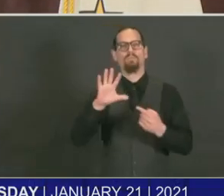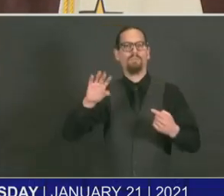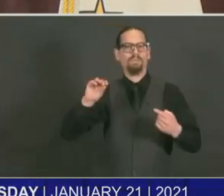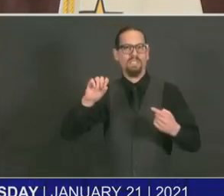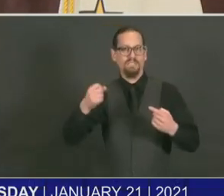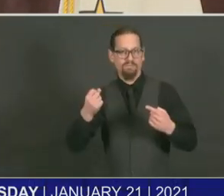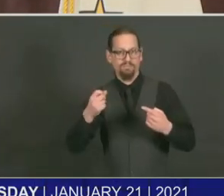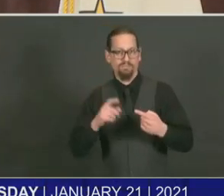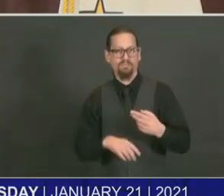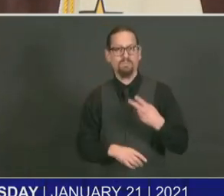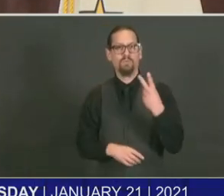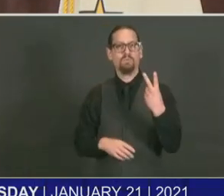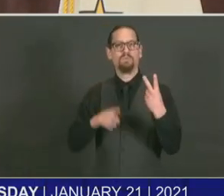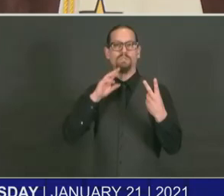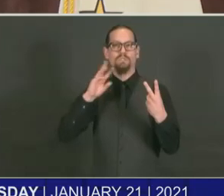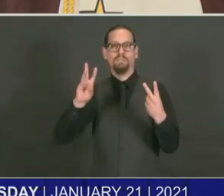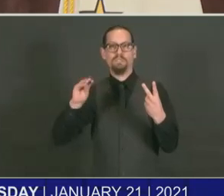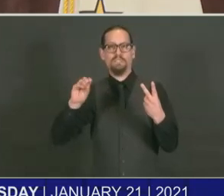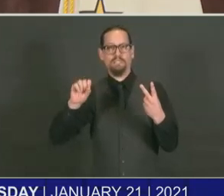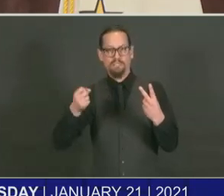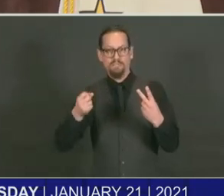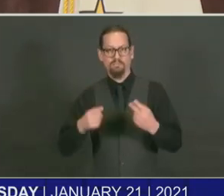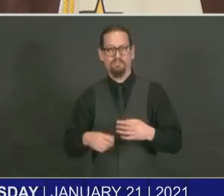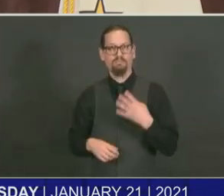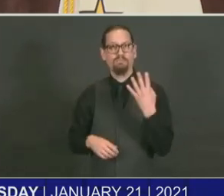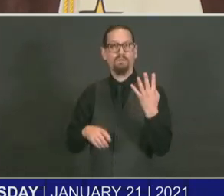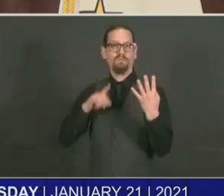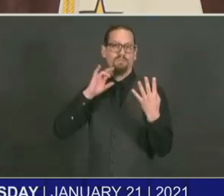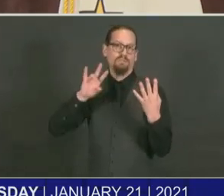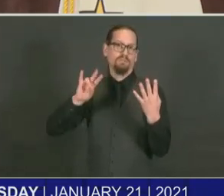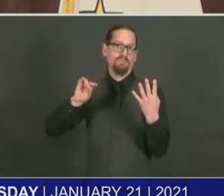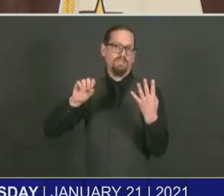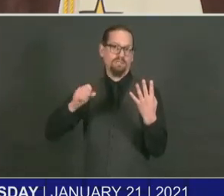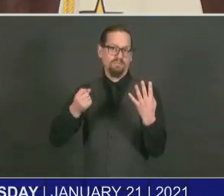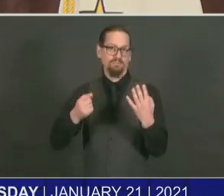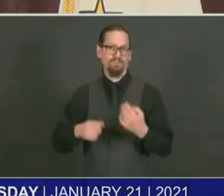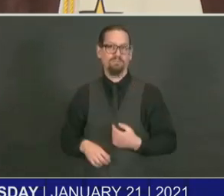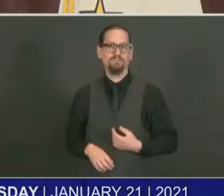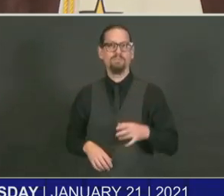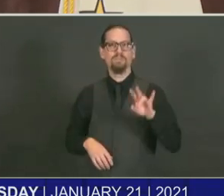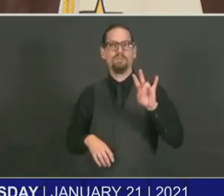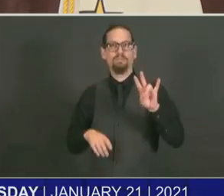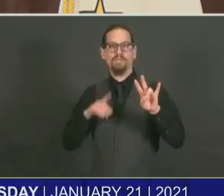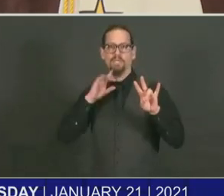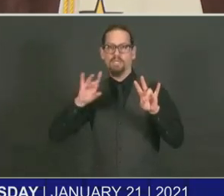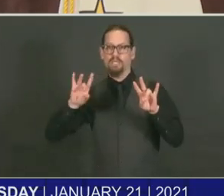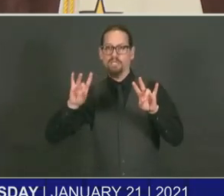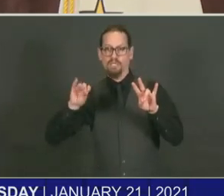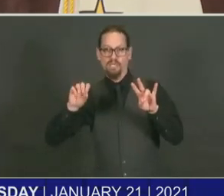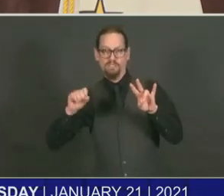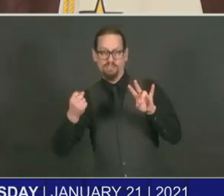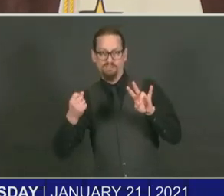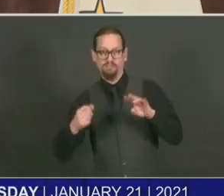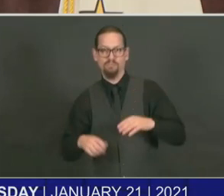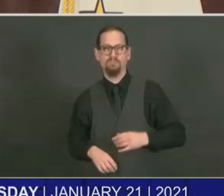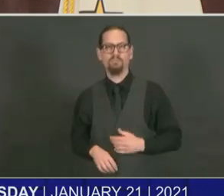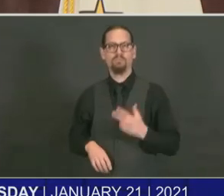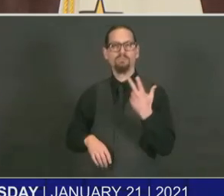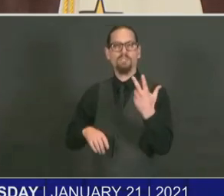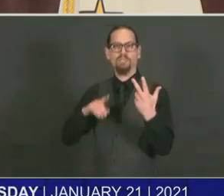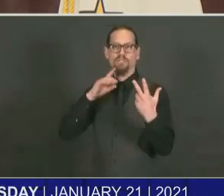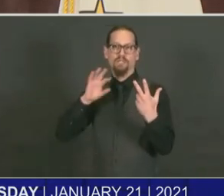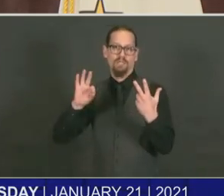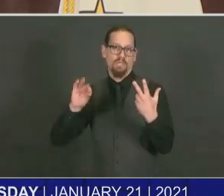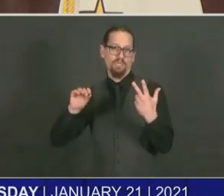60s, four people were in their 70s, seven individuals were in their 80s, and